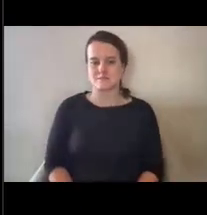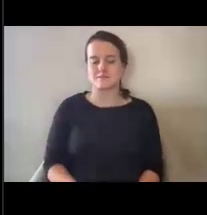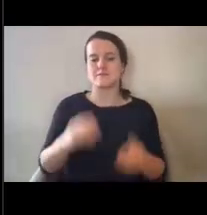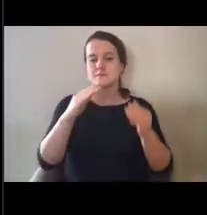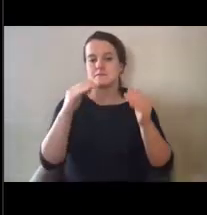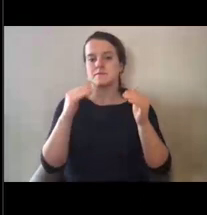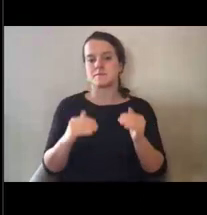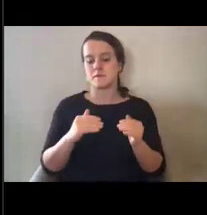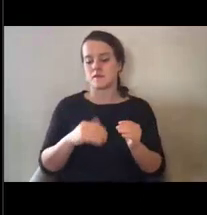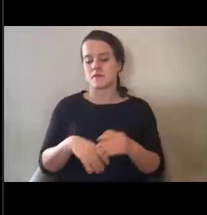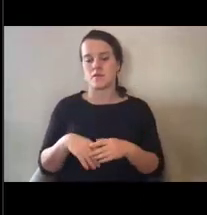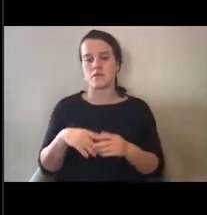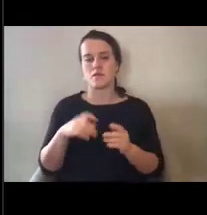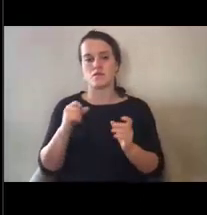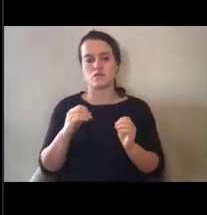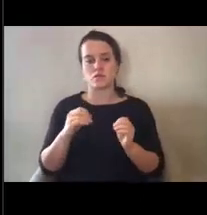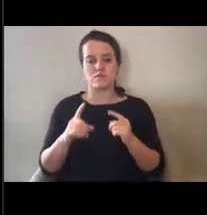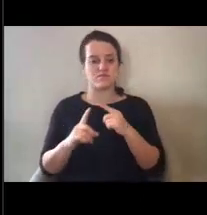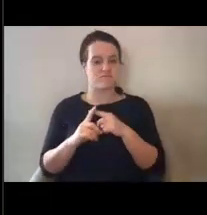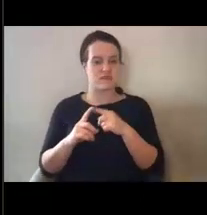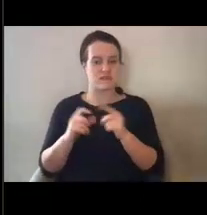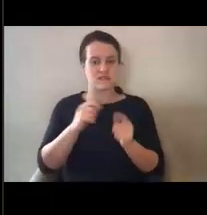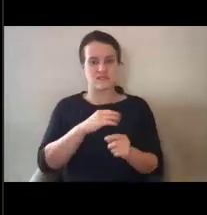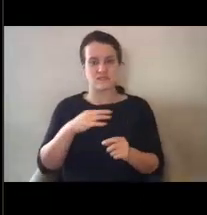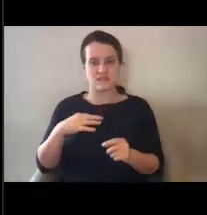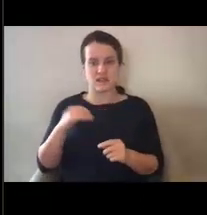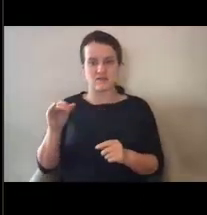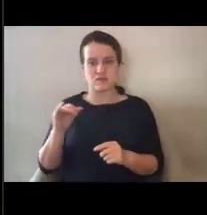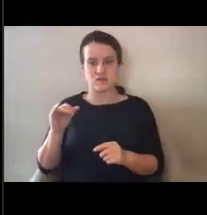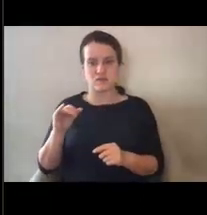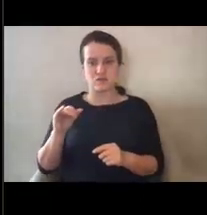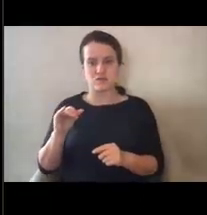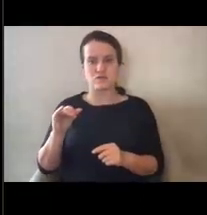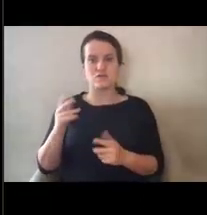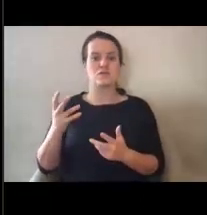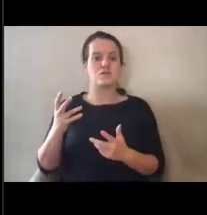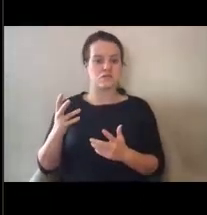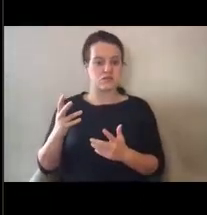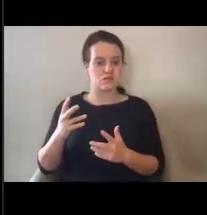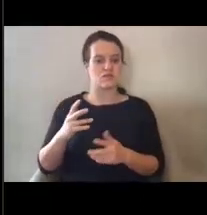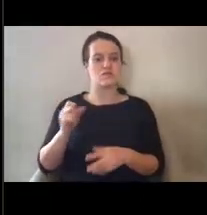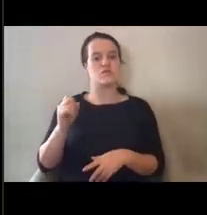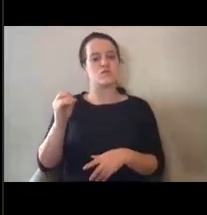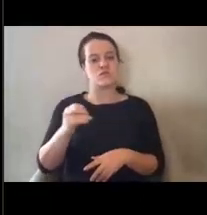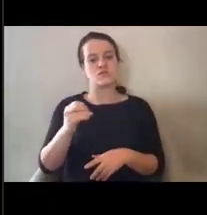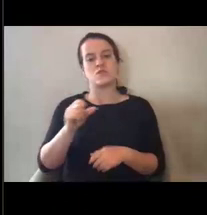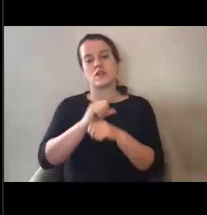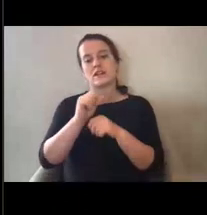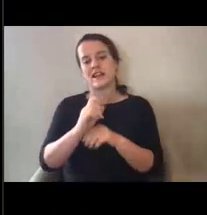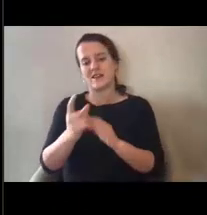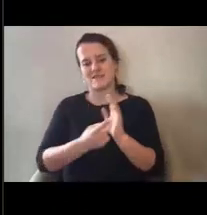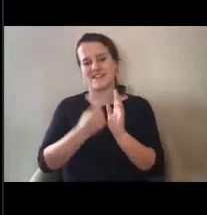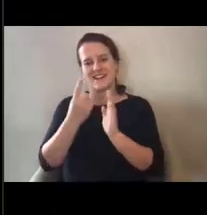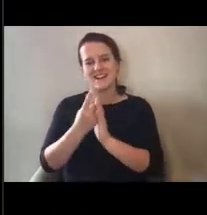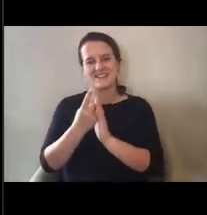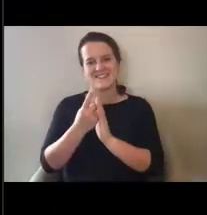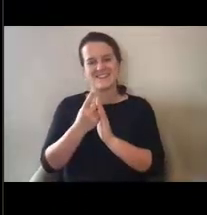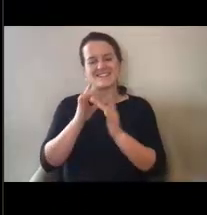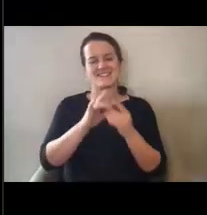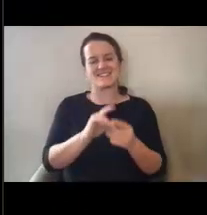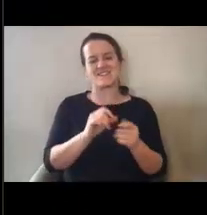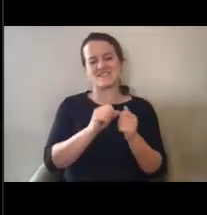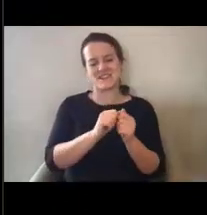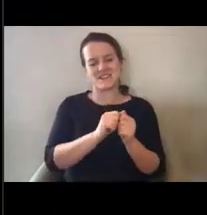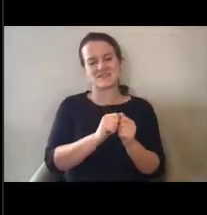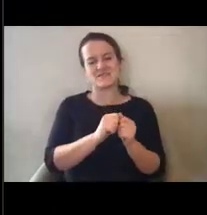Um, so additional staff too. And that's, uh, so staff, so labor hours, for example, um, associated with,